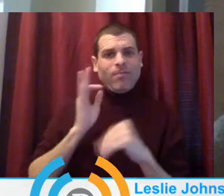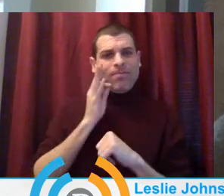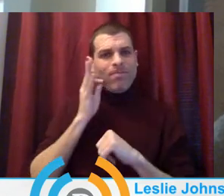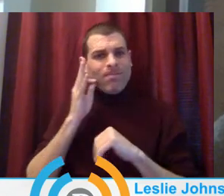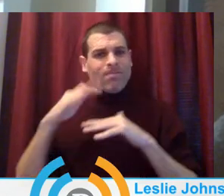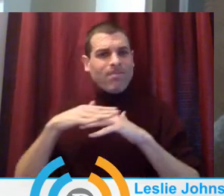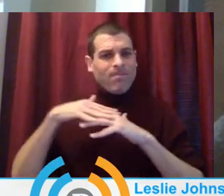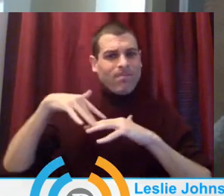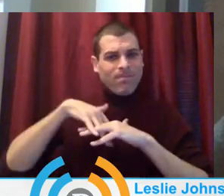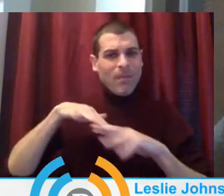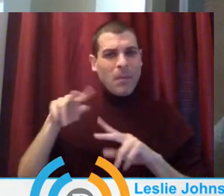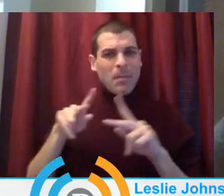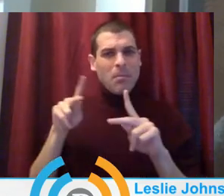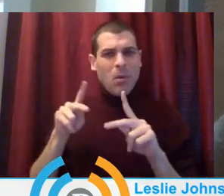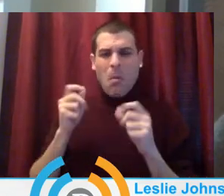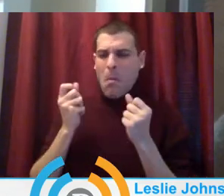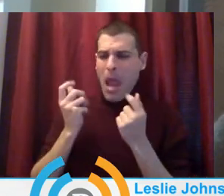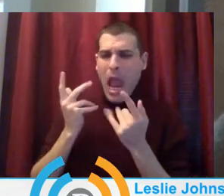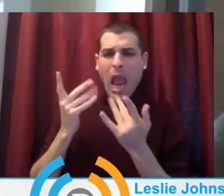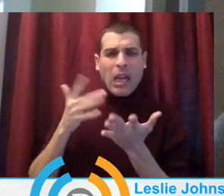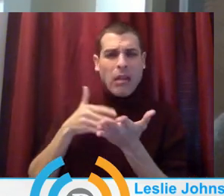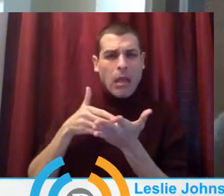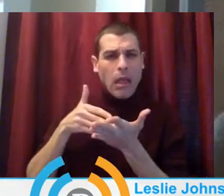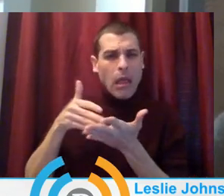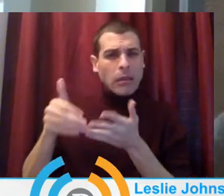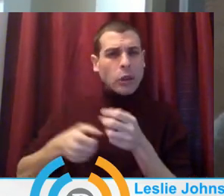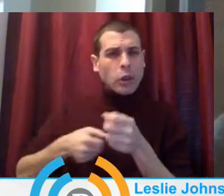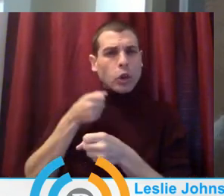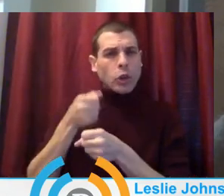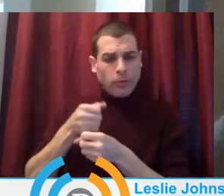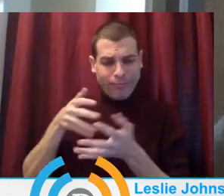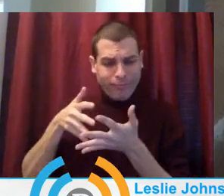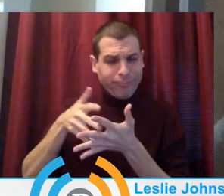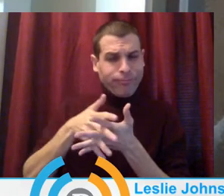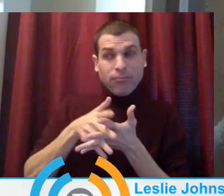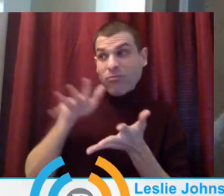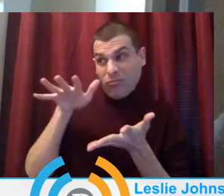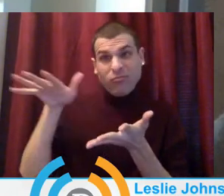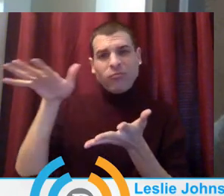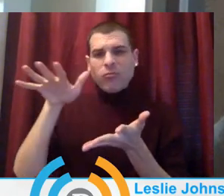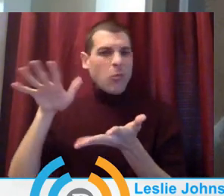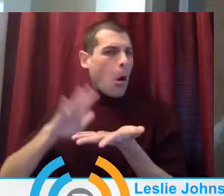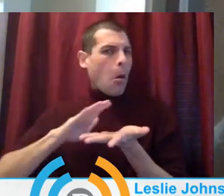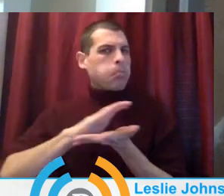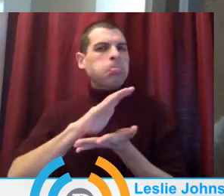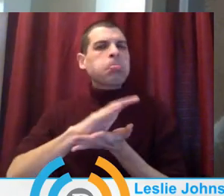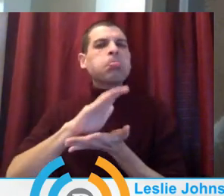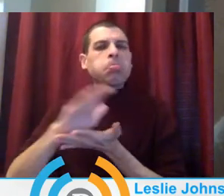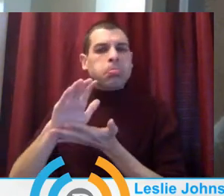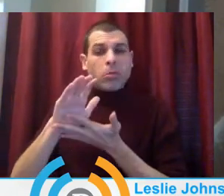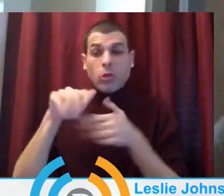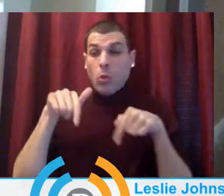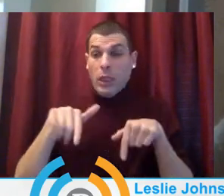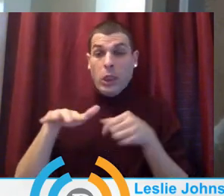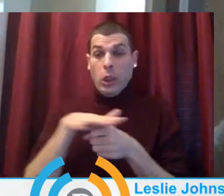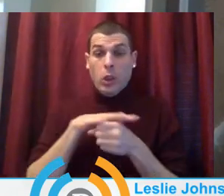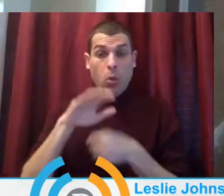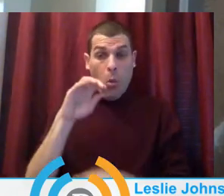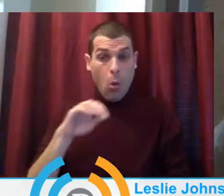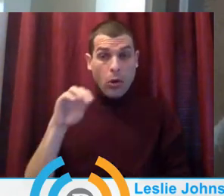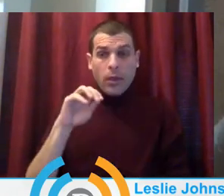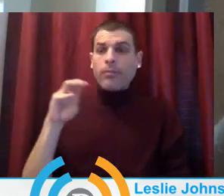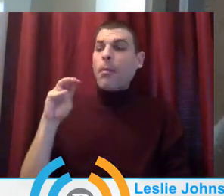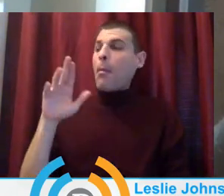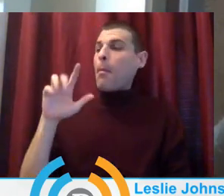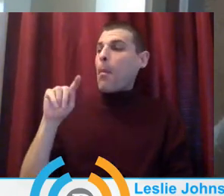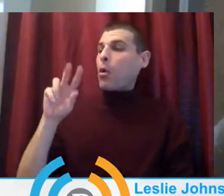thousands of years before us. In the Portland region, this land is the territory of the Multnomah, Kathlamet, Clackamas,